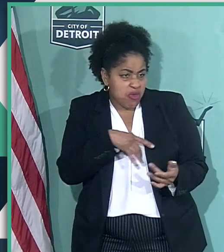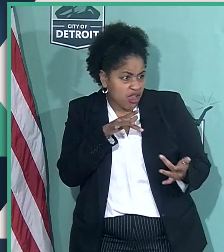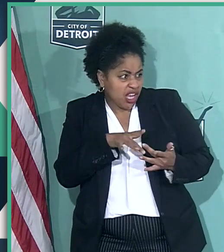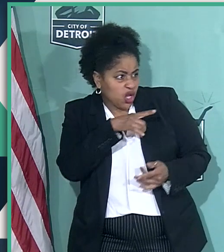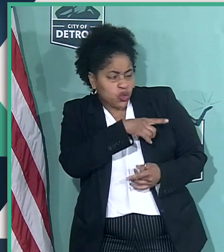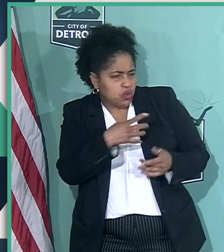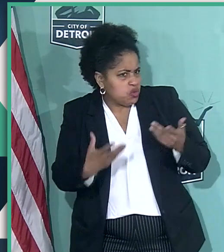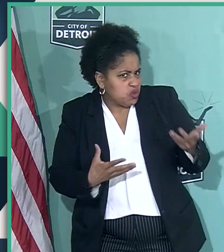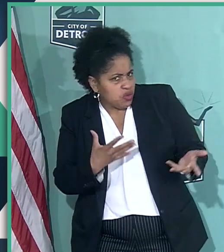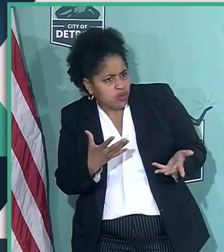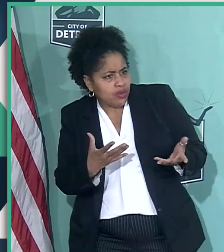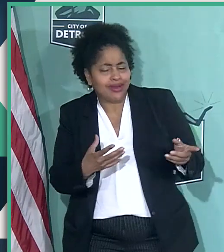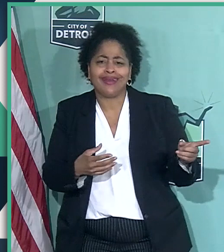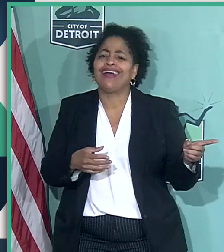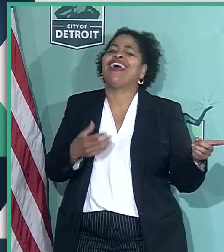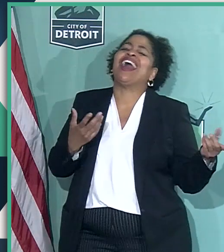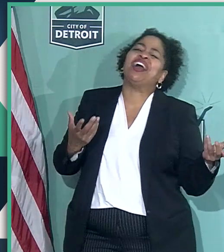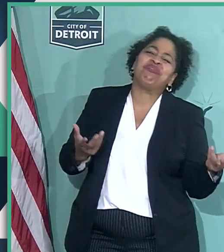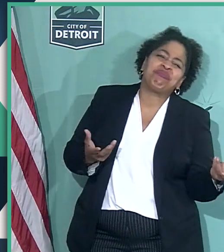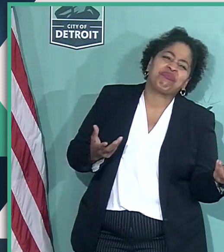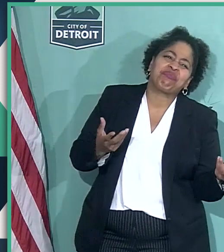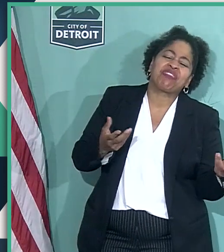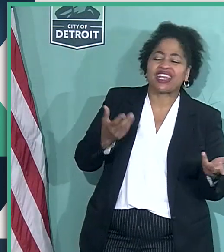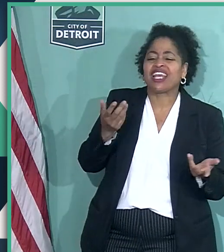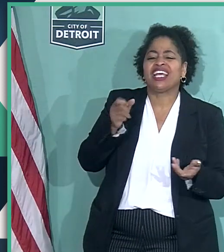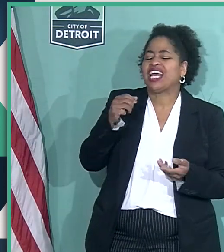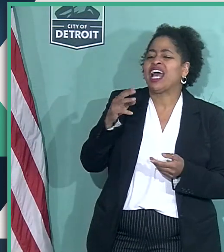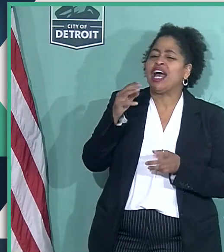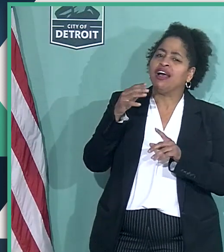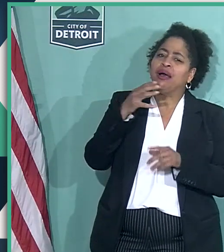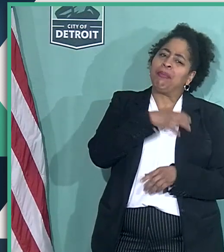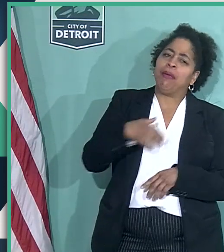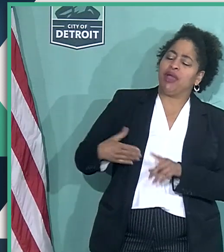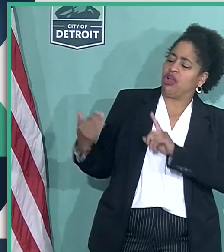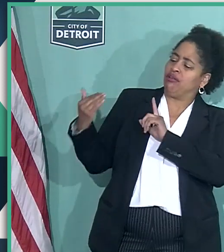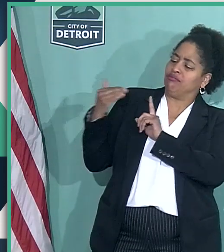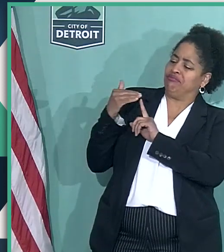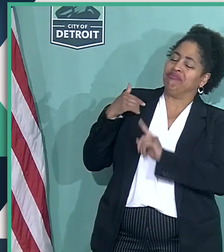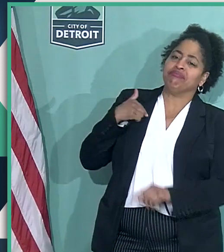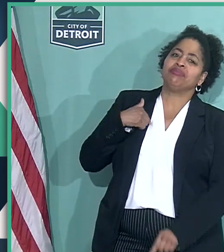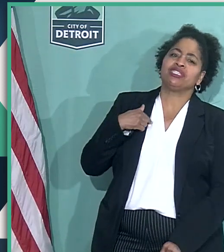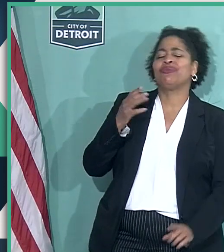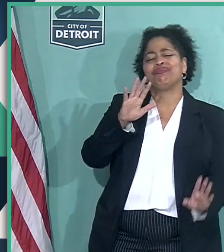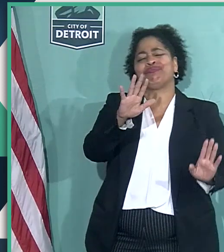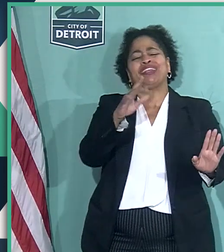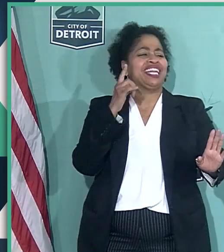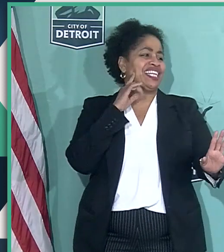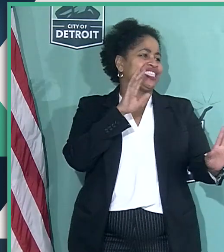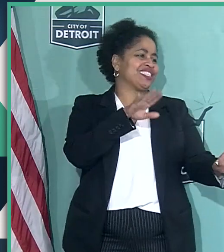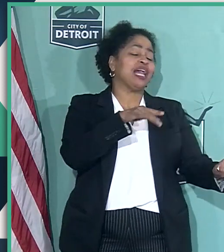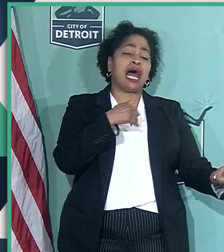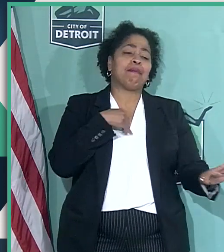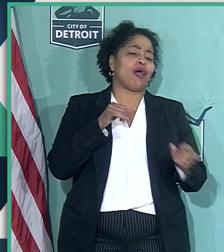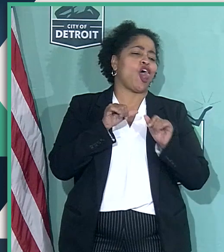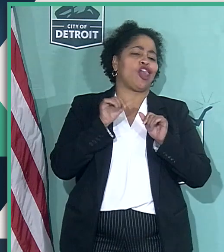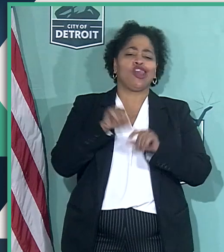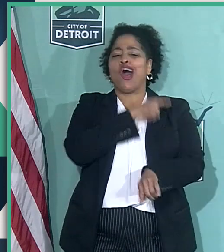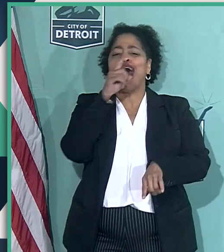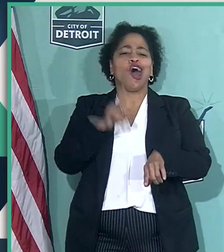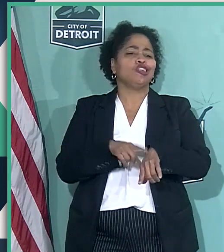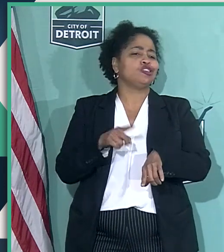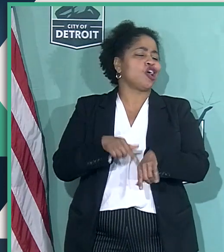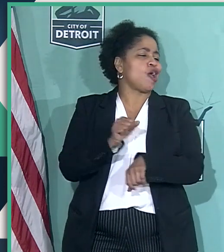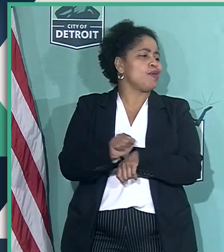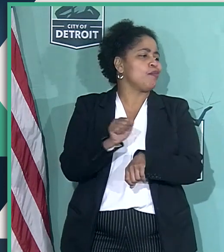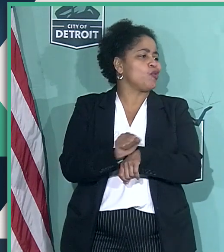you? Yeah, the mayor reached out to me. Yeah, the, the, listen, I'm a long-time employee at the Detroit Medical